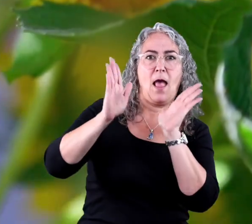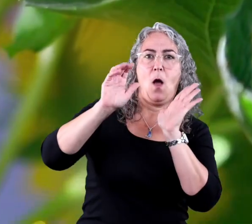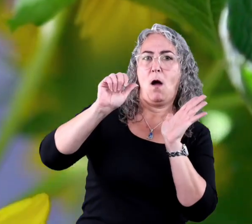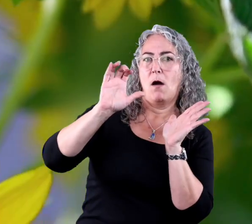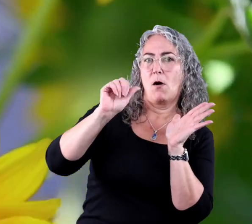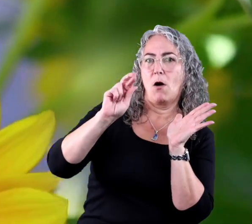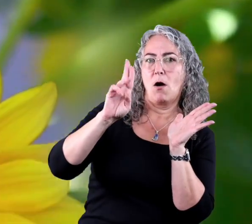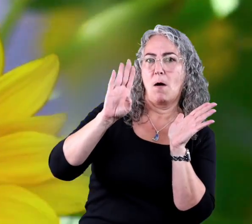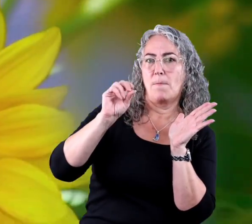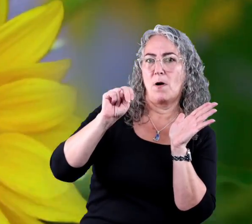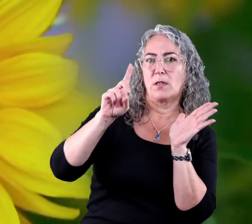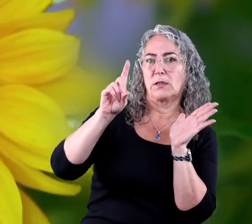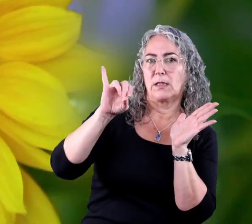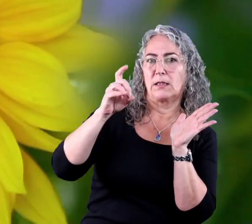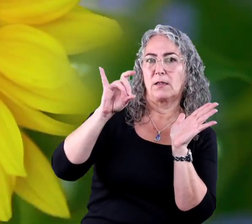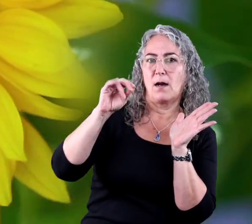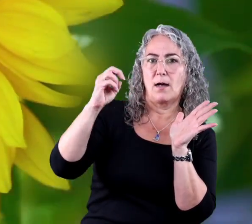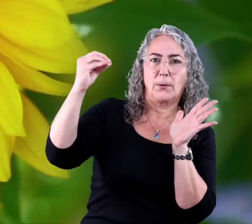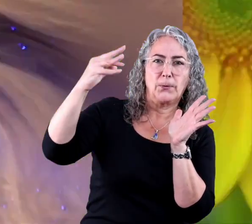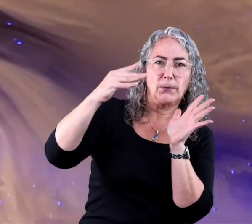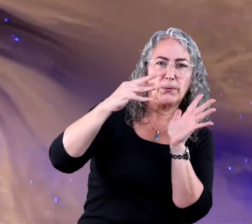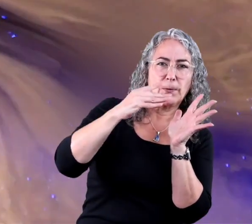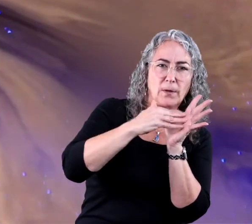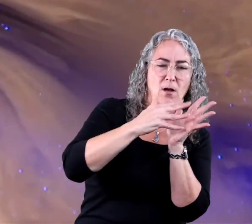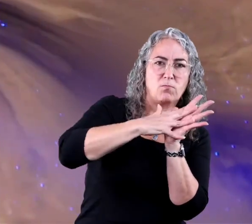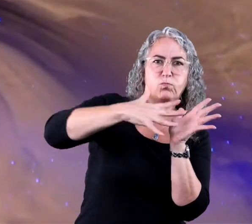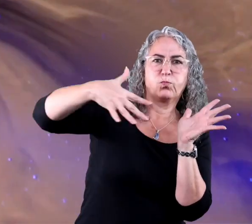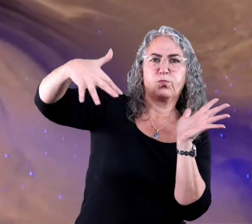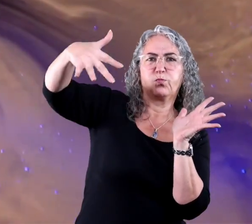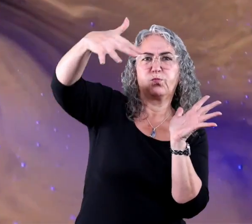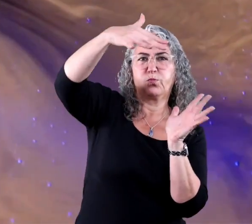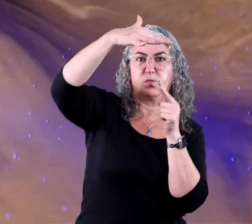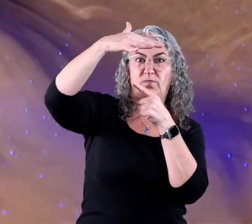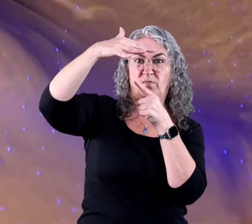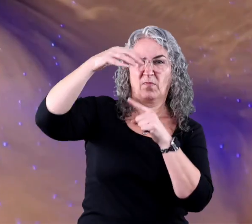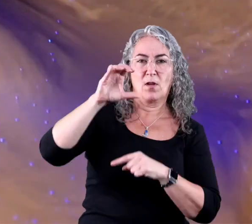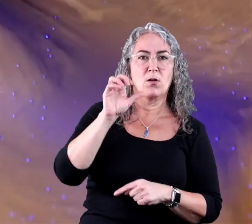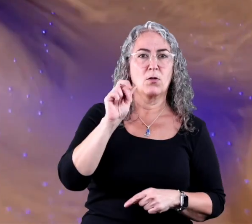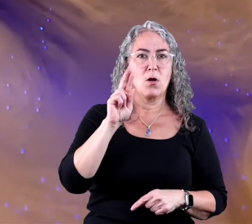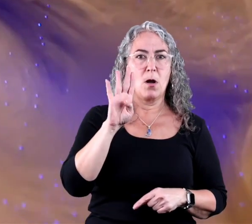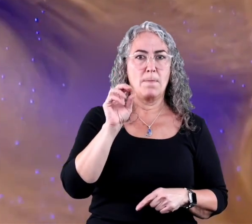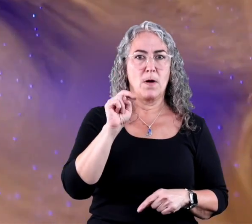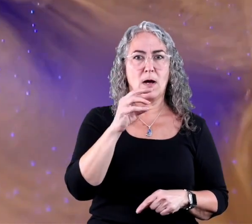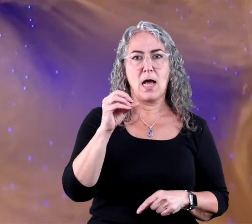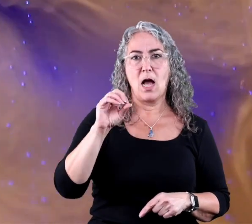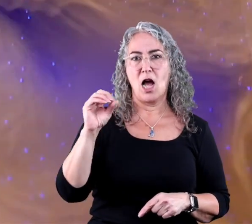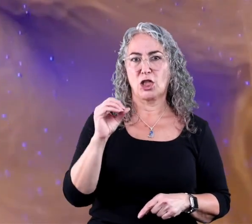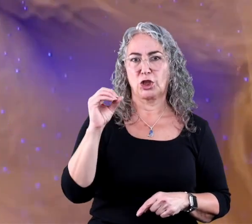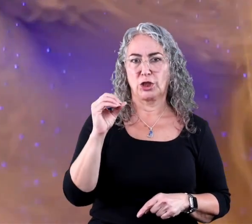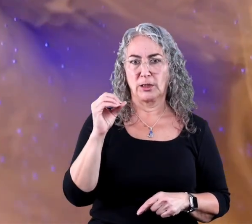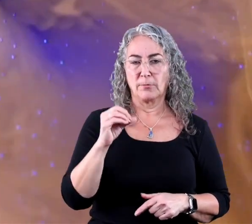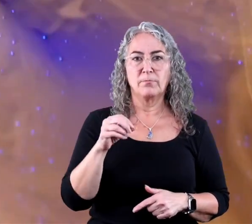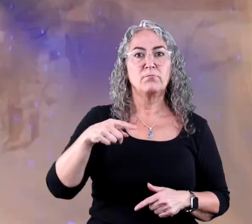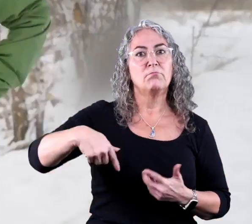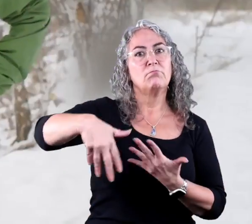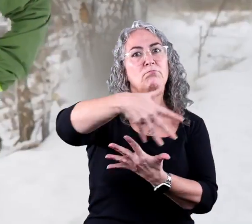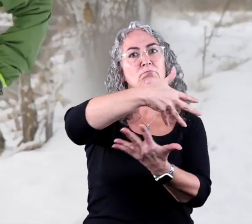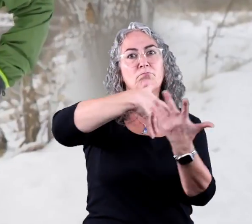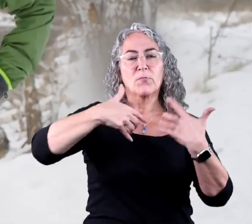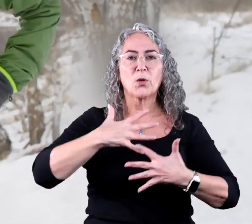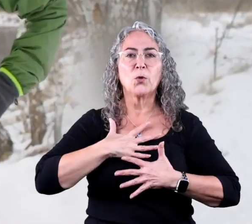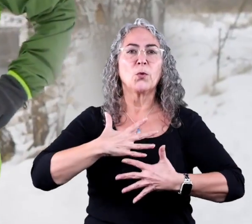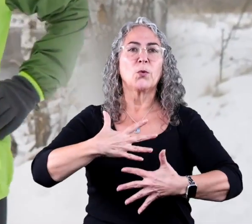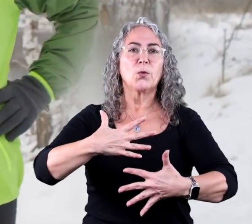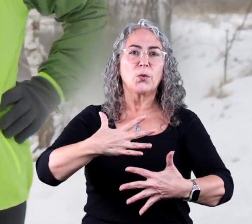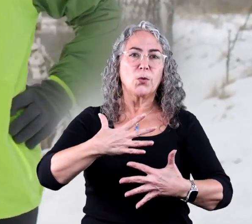dioxide to enter the plant. Carbon dioxide is a gas that is made of carbon and oxygen. It is